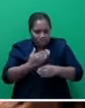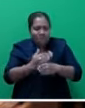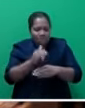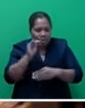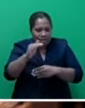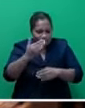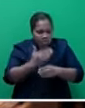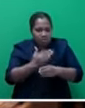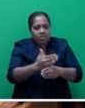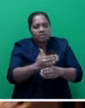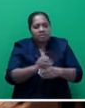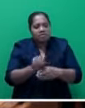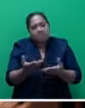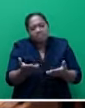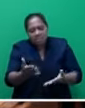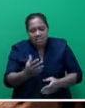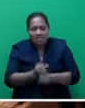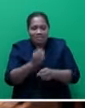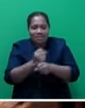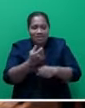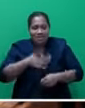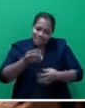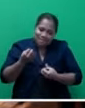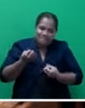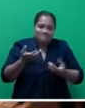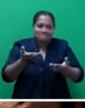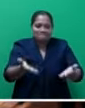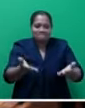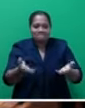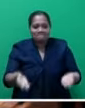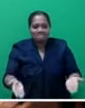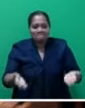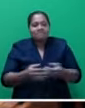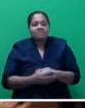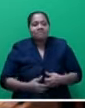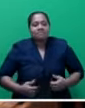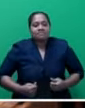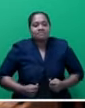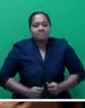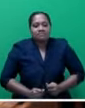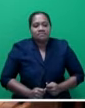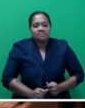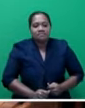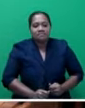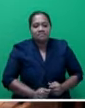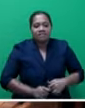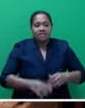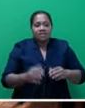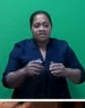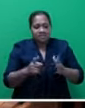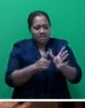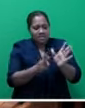Sir, is perhaps the update that I wish to bring to the attention of the House. In as far as anti-human trafficking